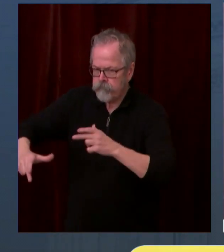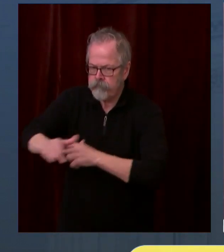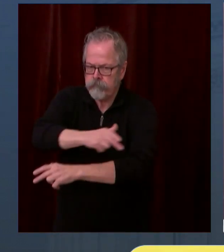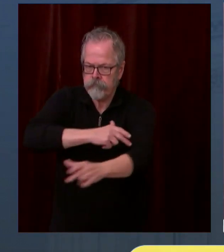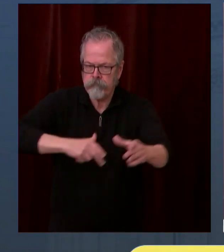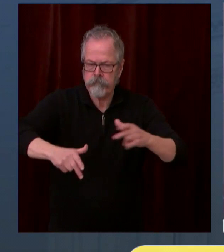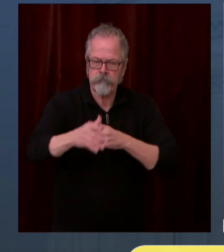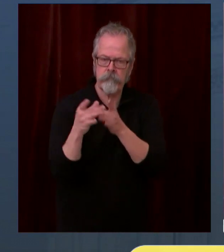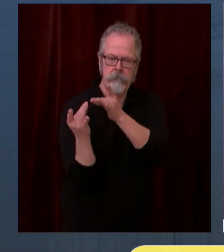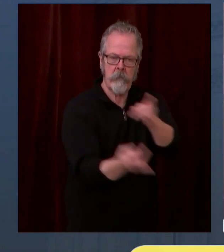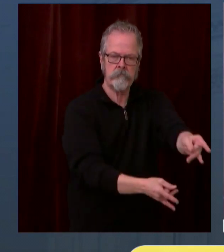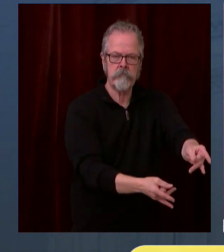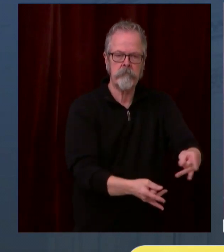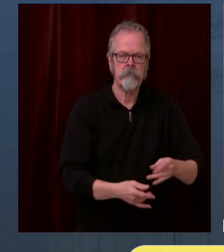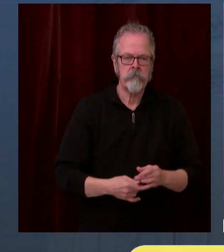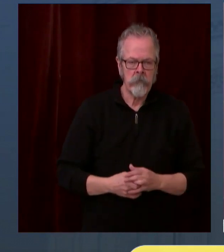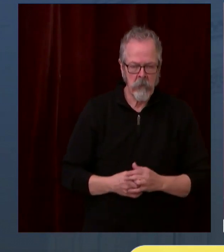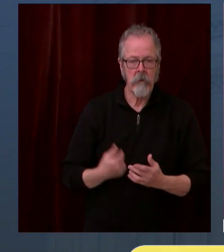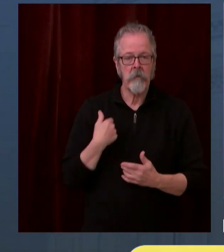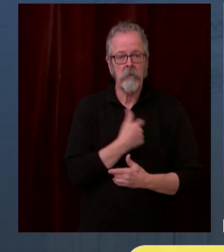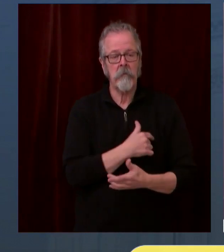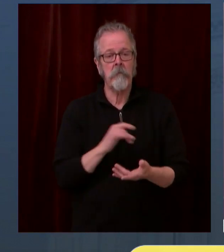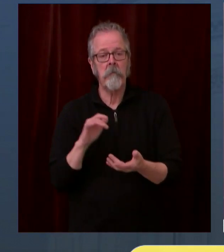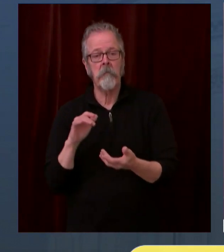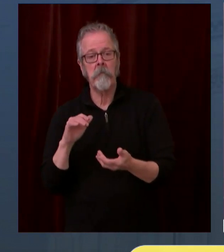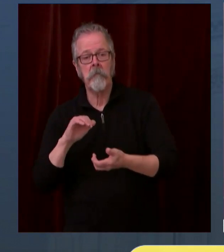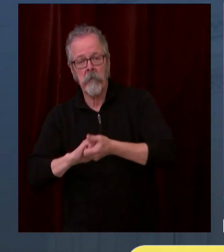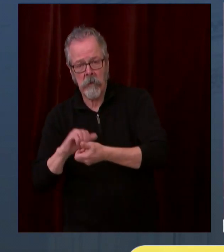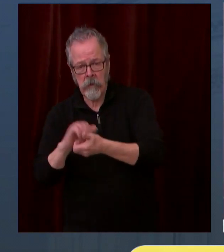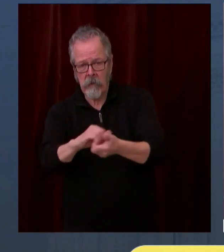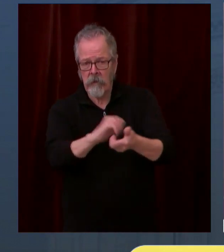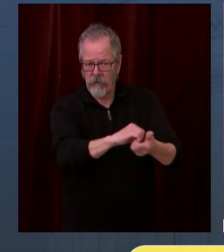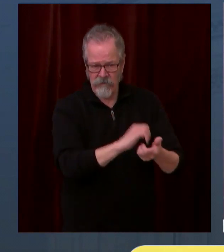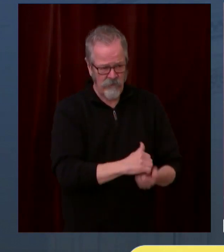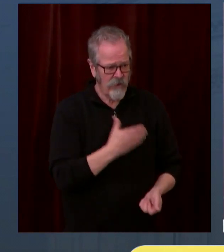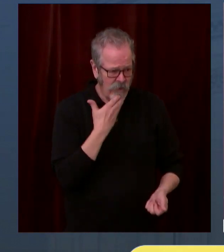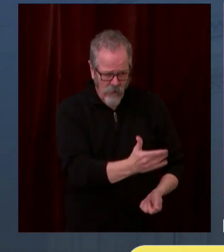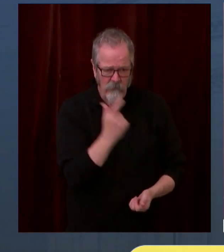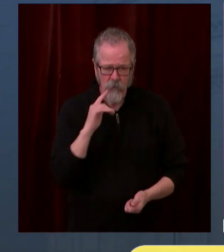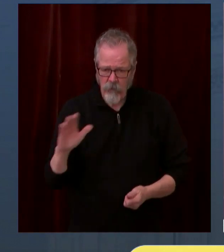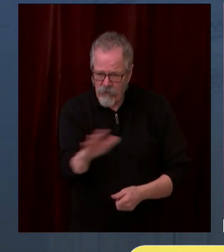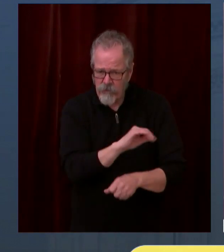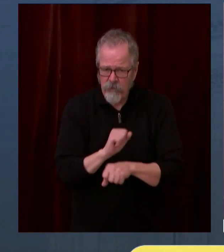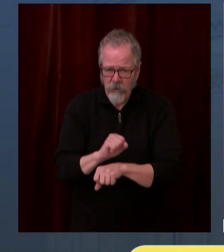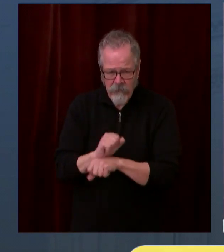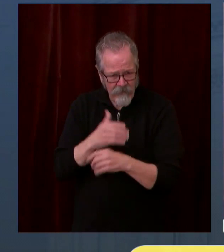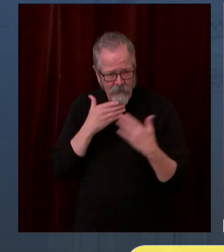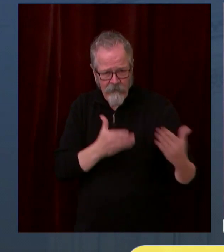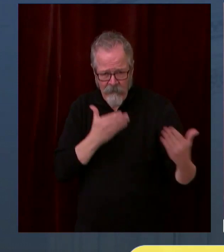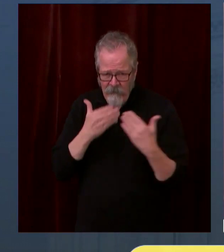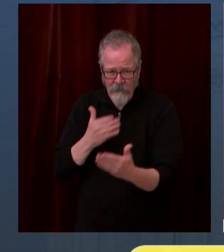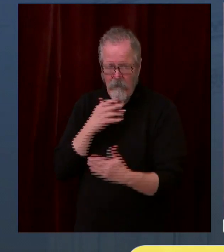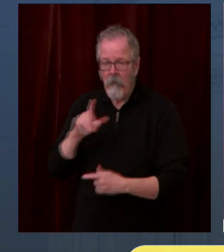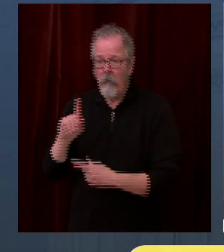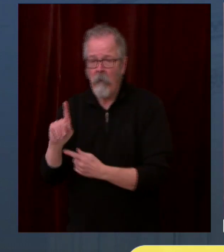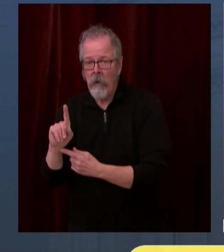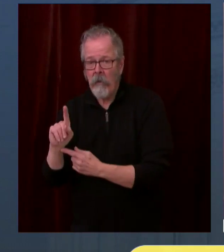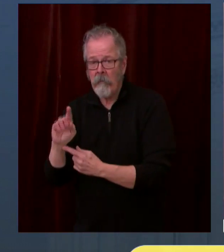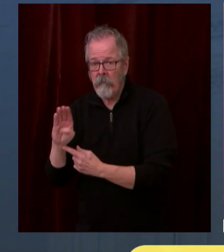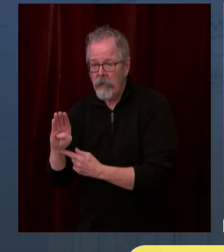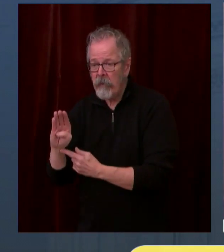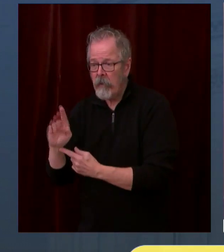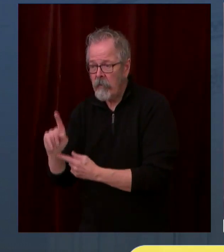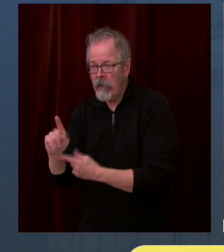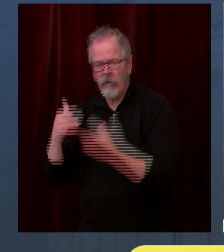sure that you are doing everything you can to vaccinate people eligible for 1B1 as quickly as possible. In